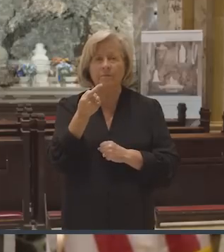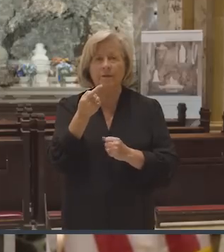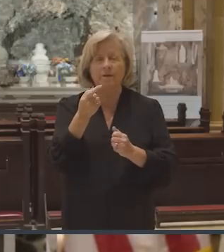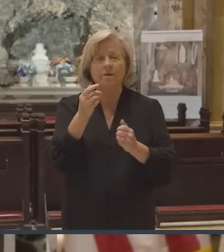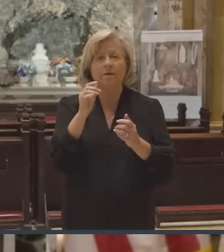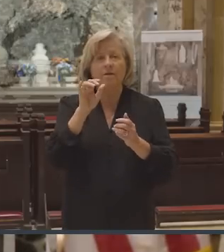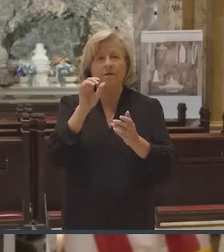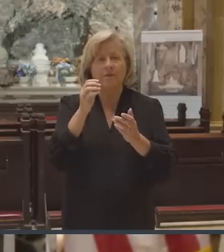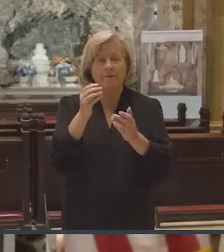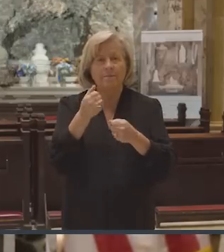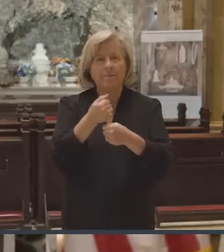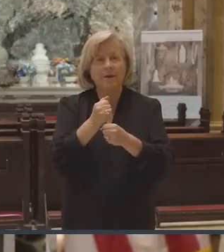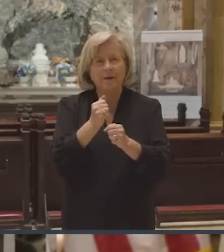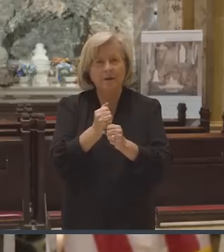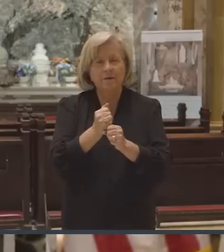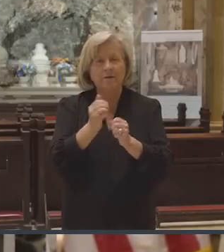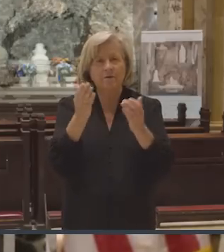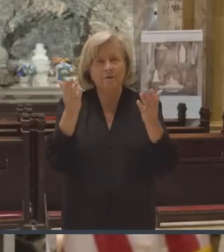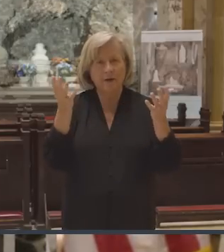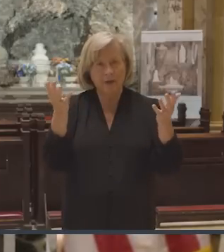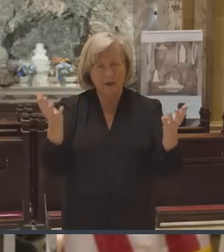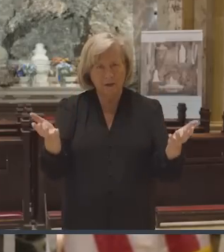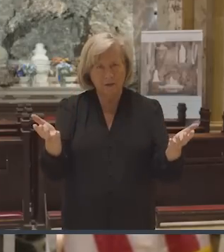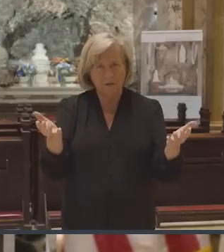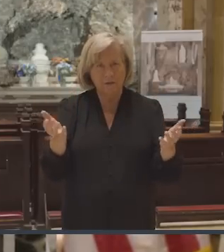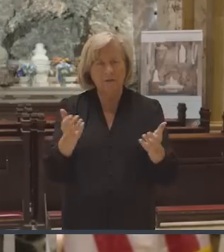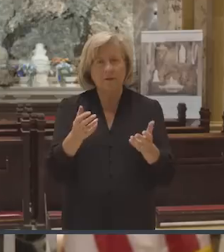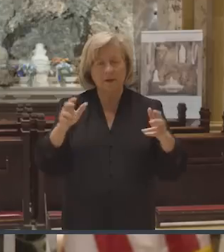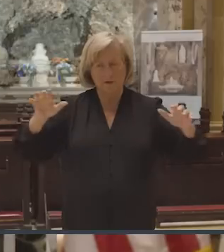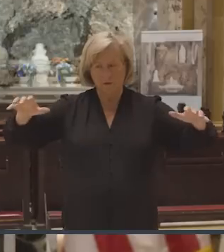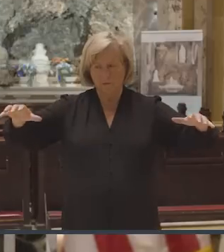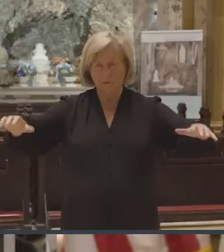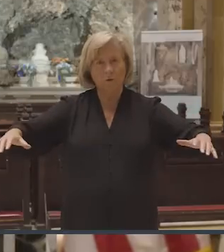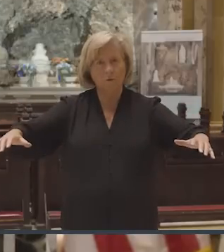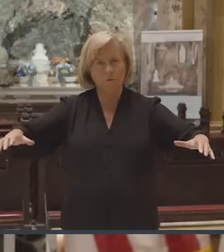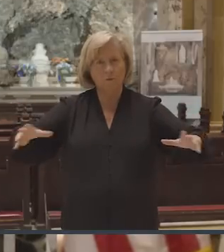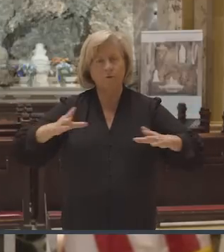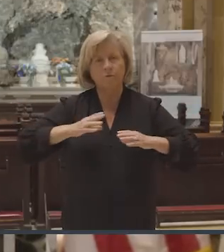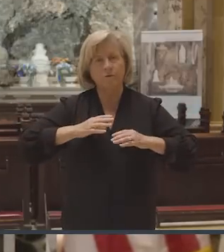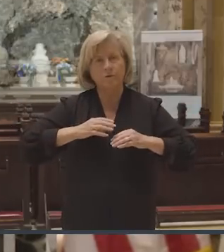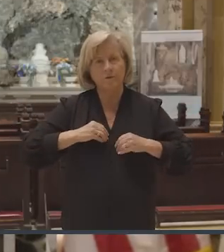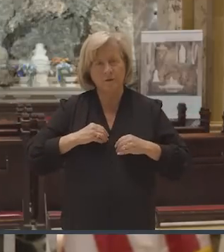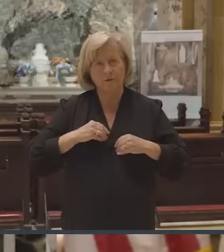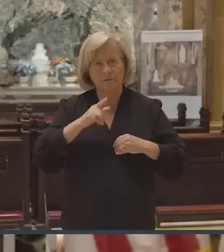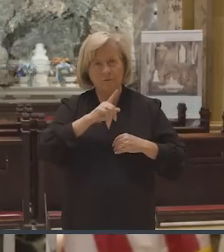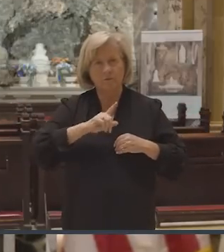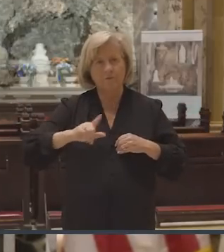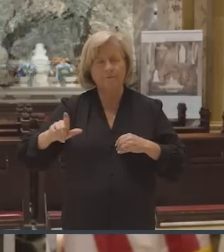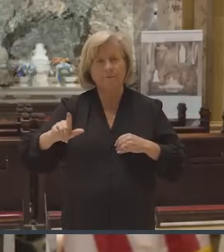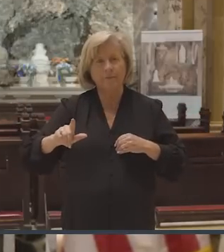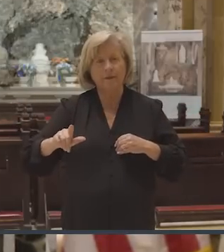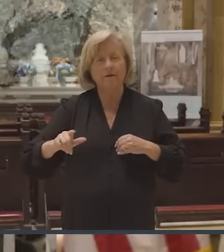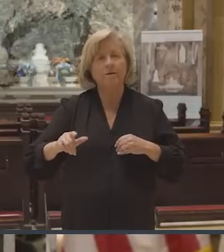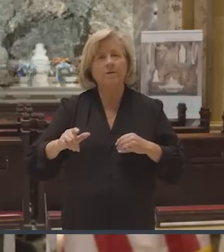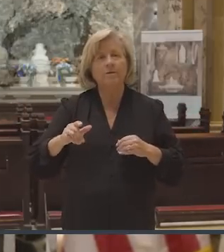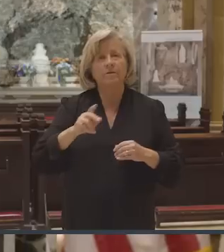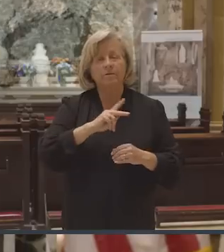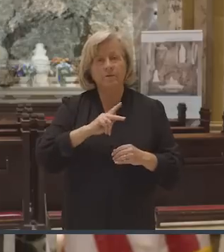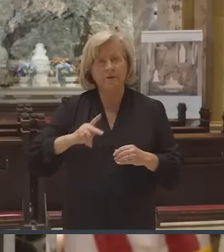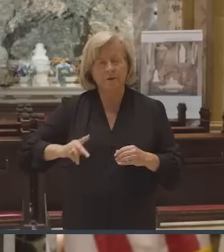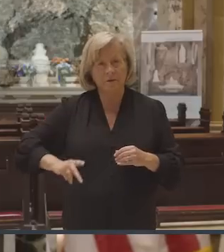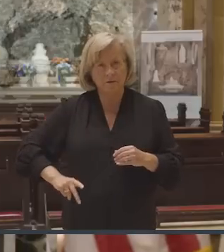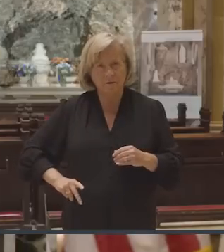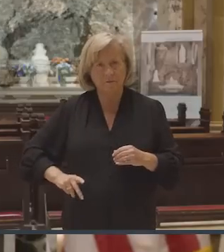throne to receive the Lord. The very title, Christ the King, has outlasted most of the world's